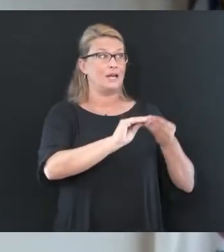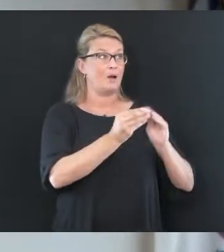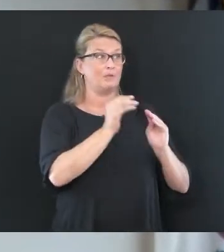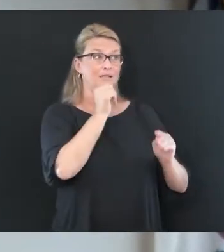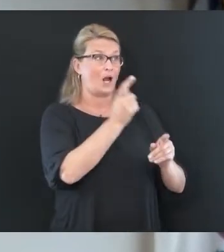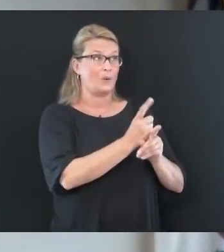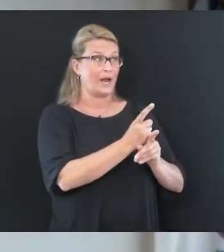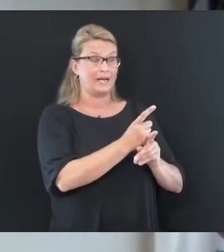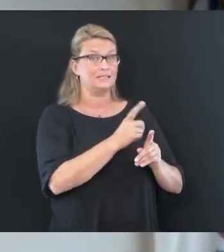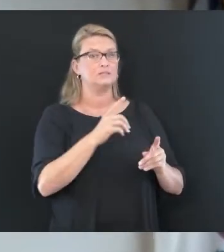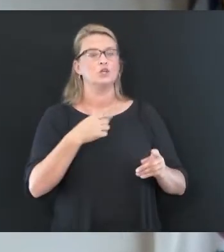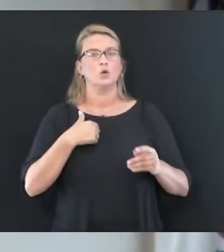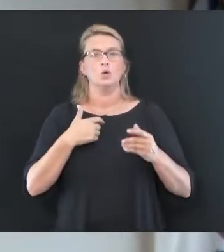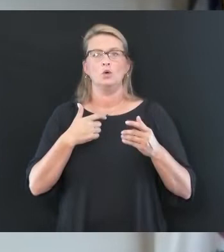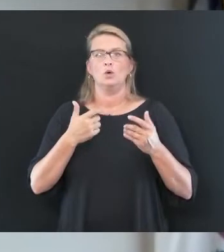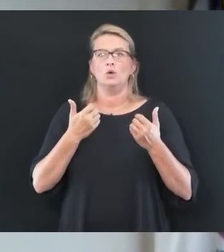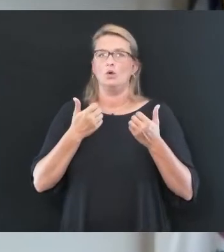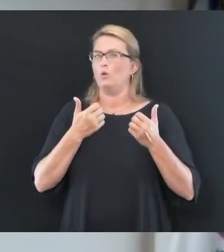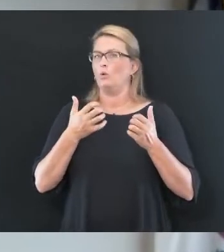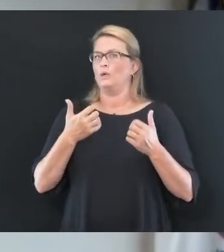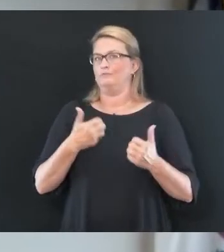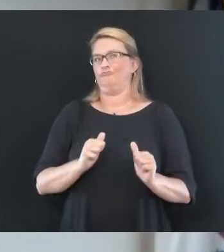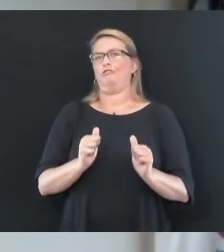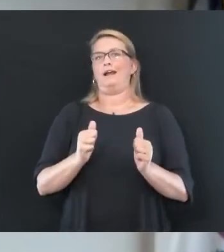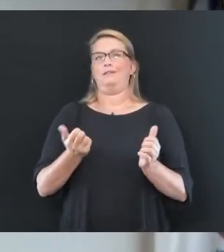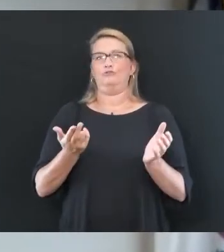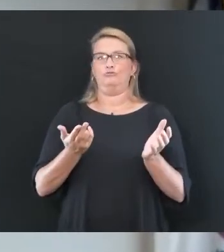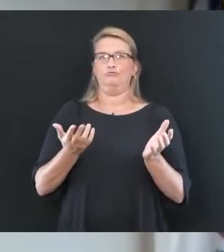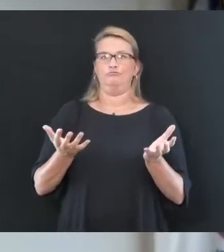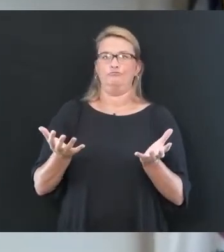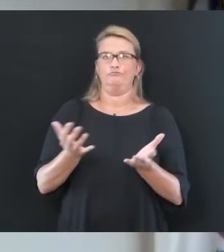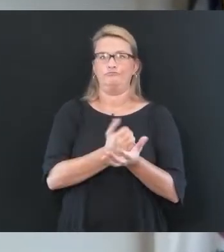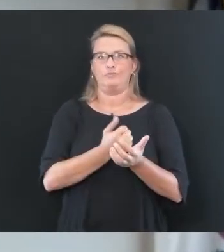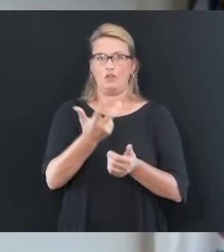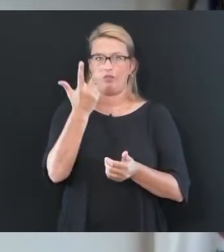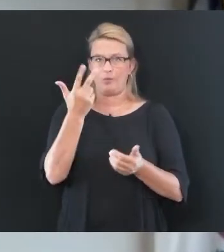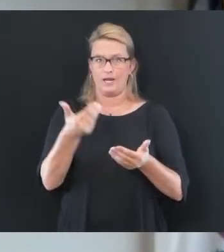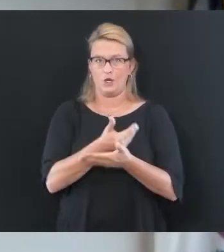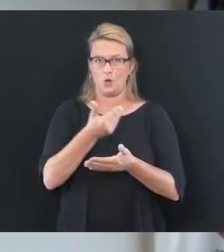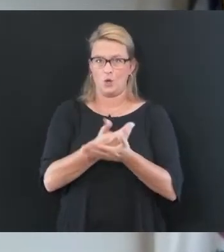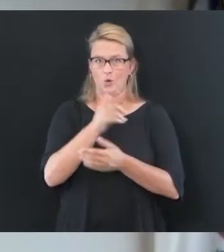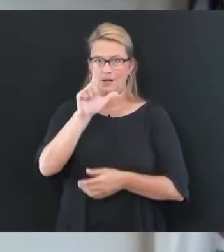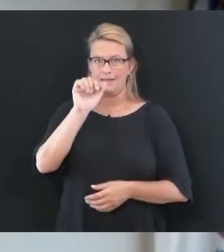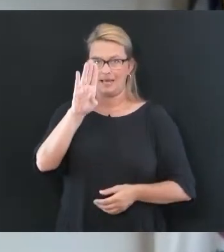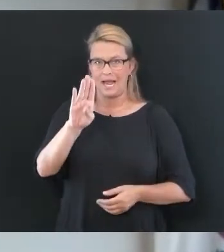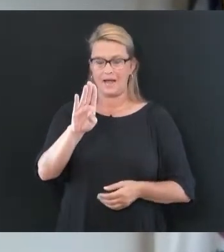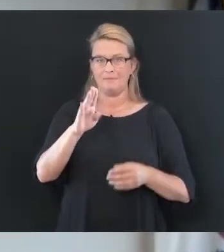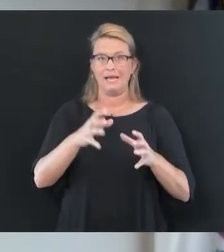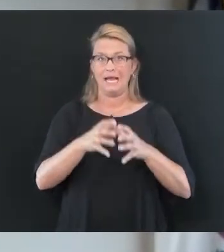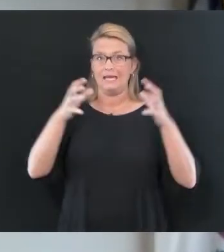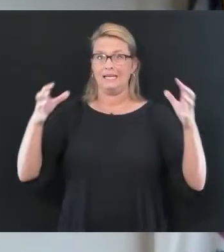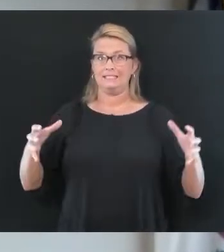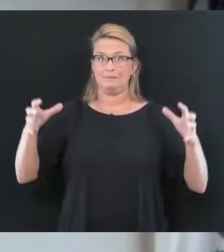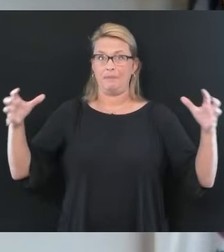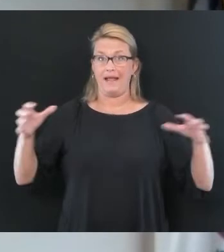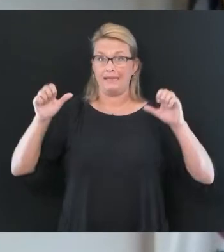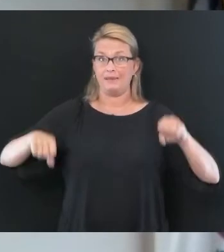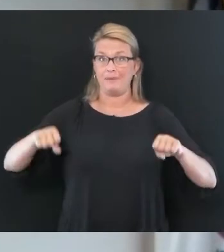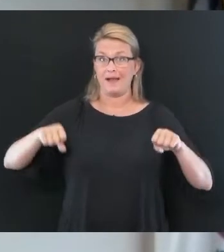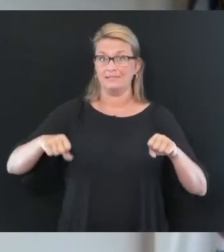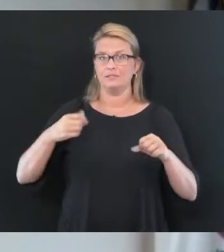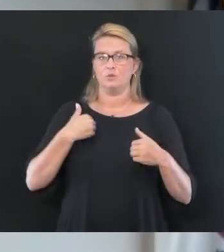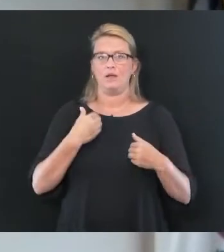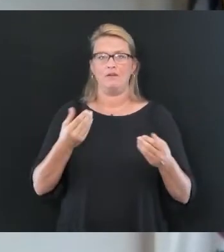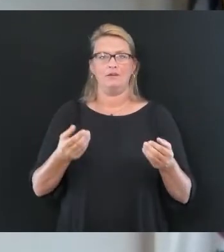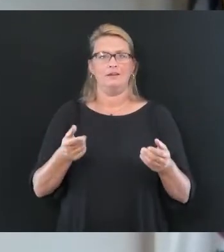up. We've signed on three new labs in the last week. So we're trying to expand laboratory capacity and make sure that we get a quicker